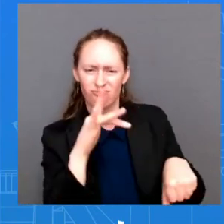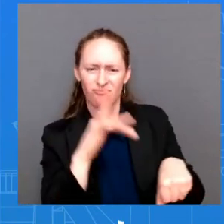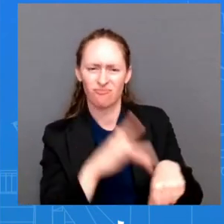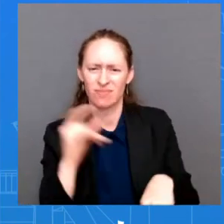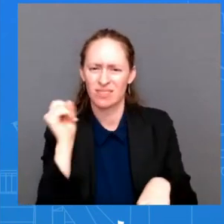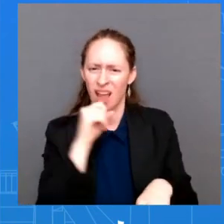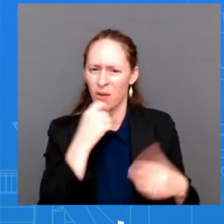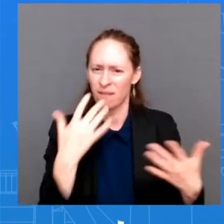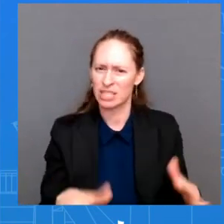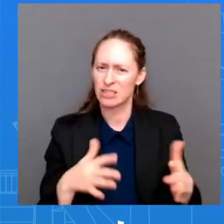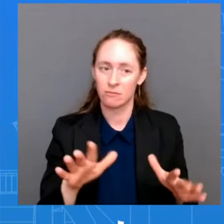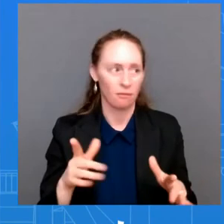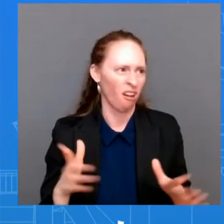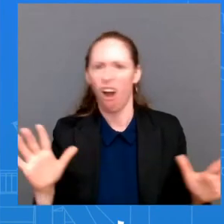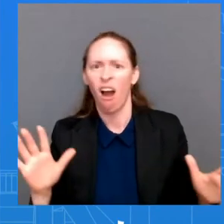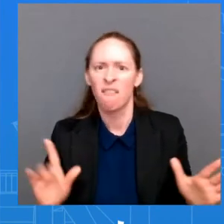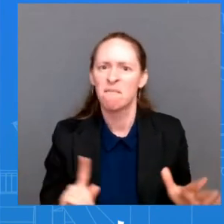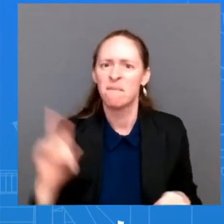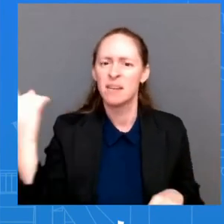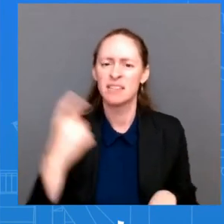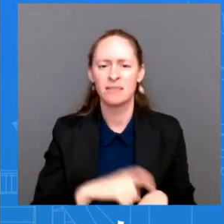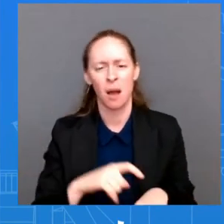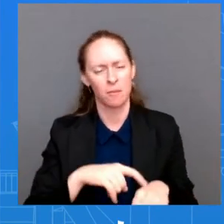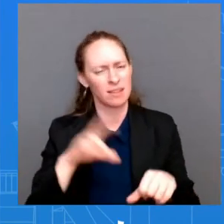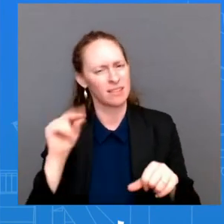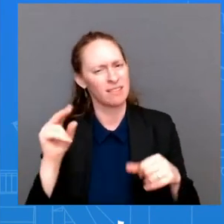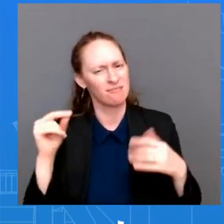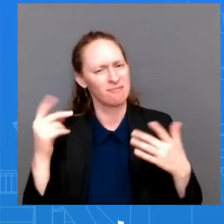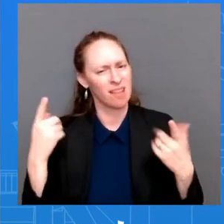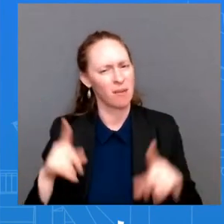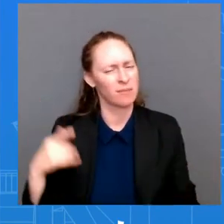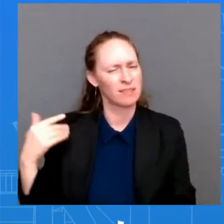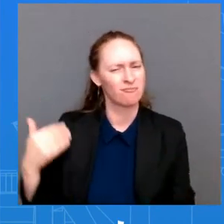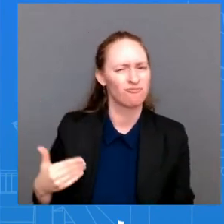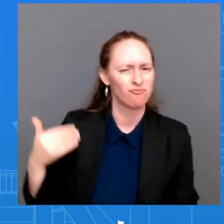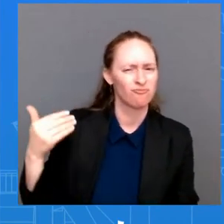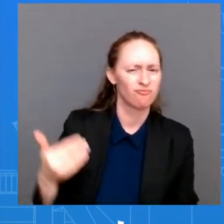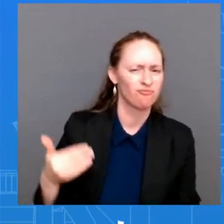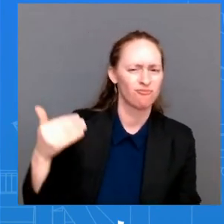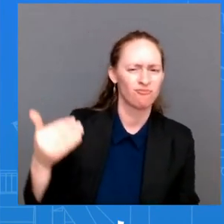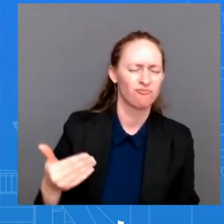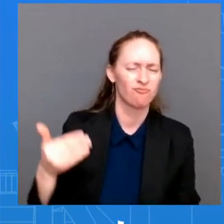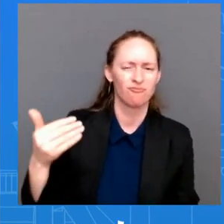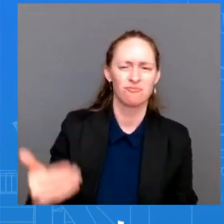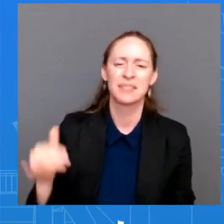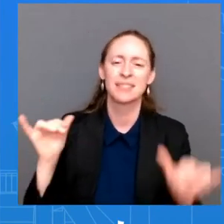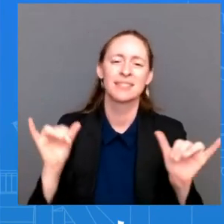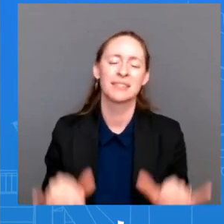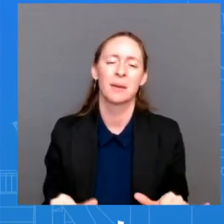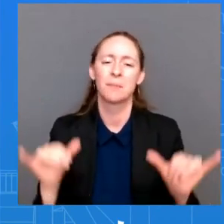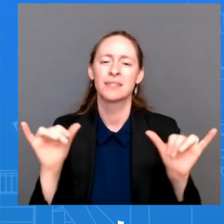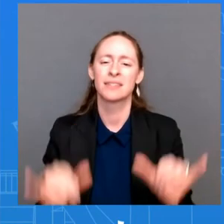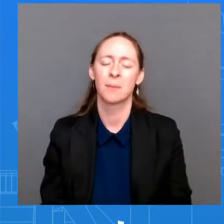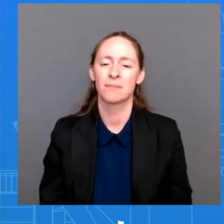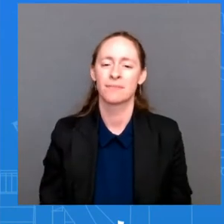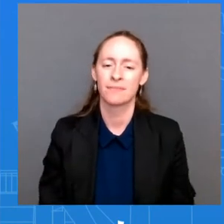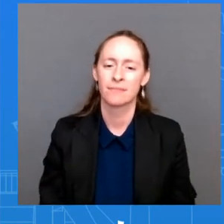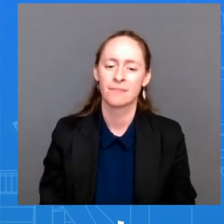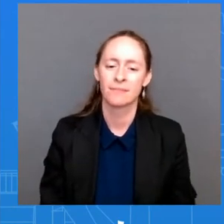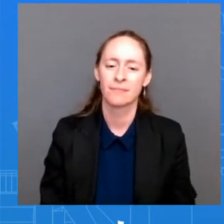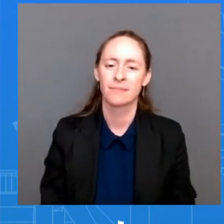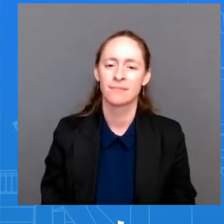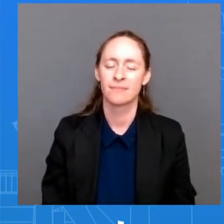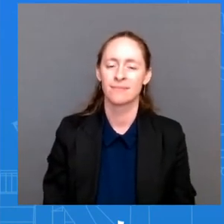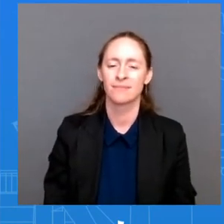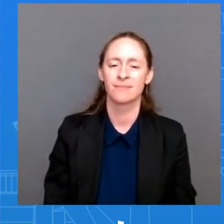uh and uh and so again nothing has changed and uh the president has made that very very clear go ahead steve there's two more bits